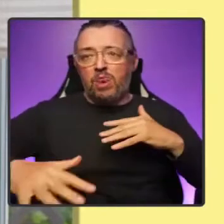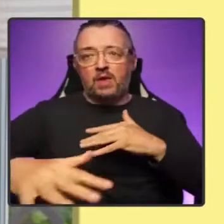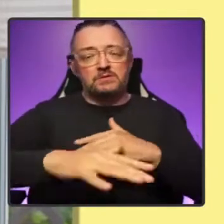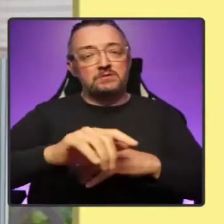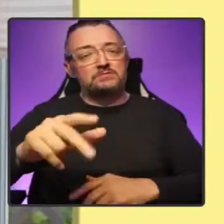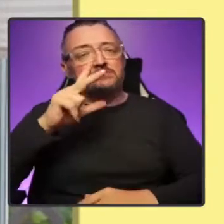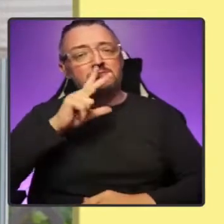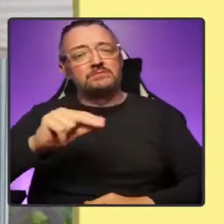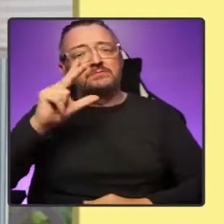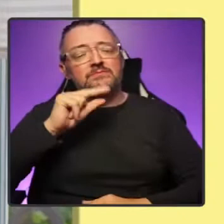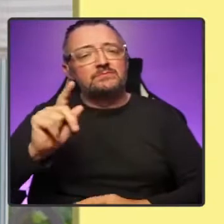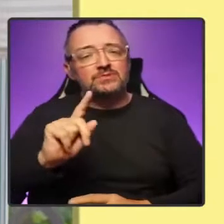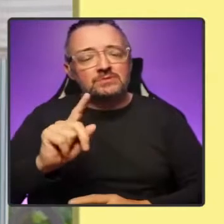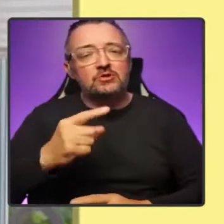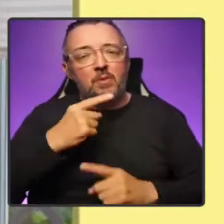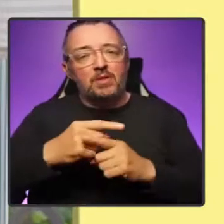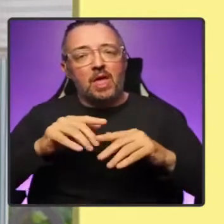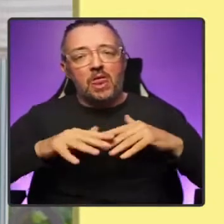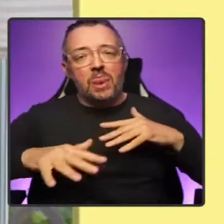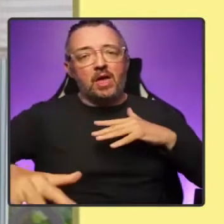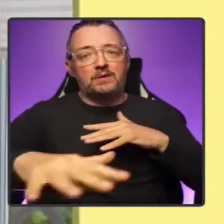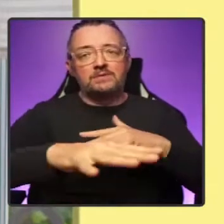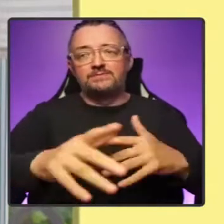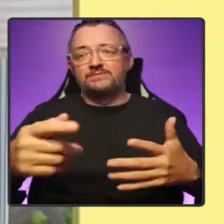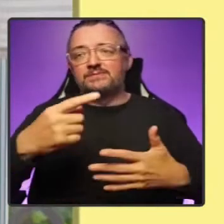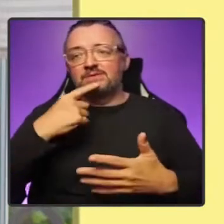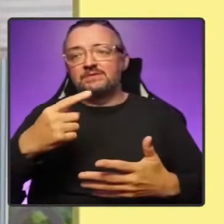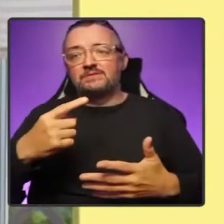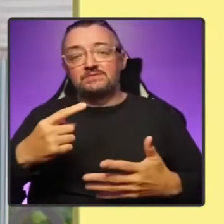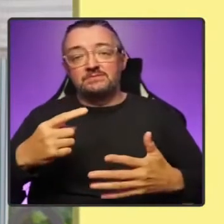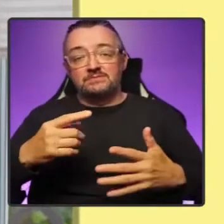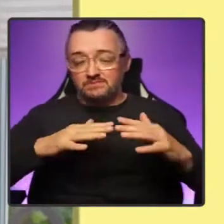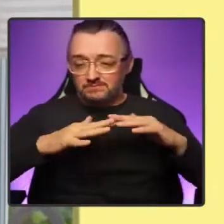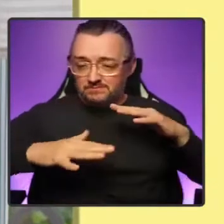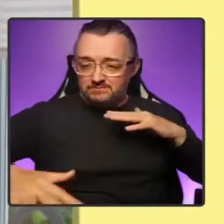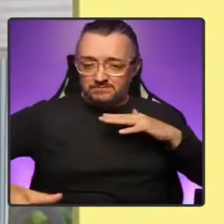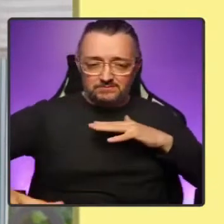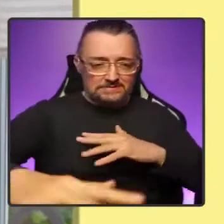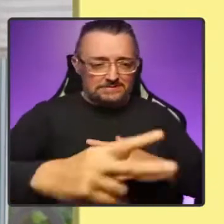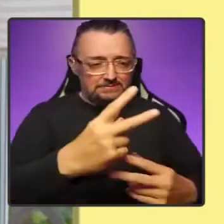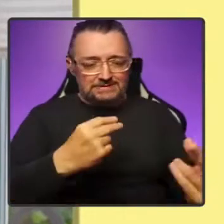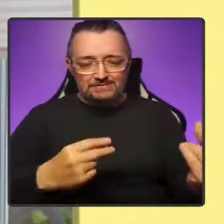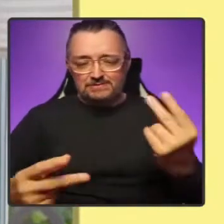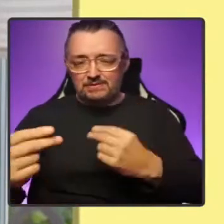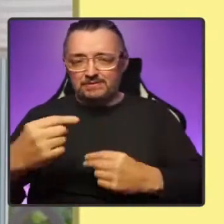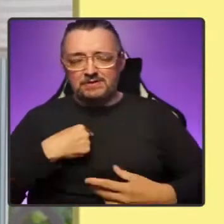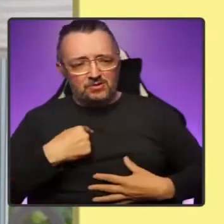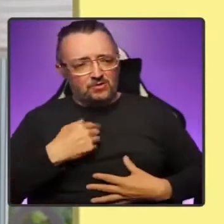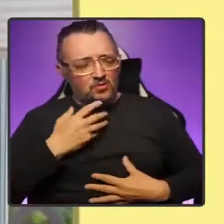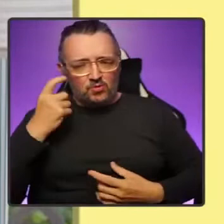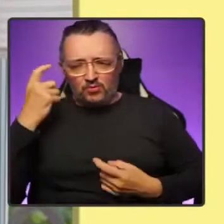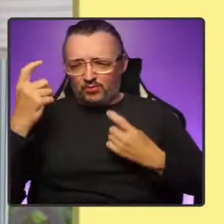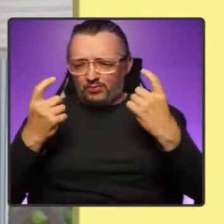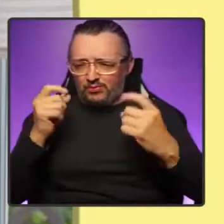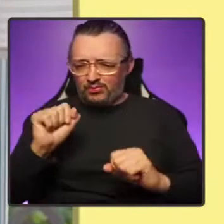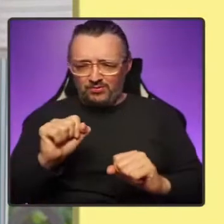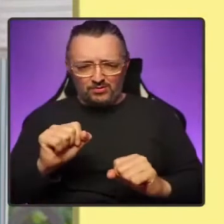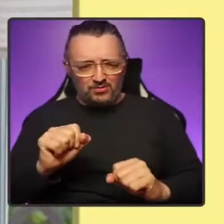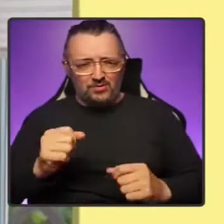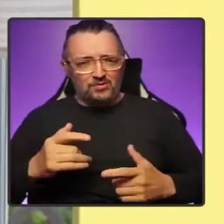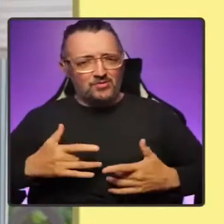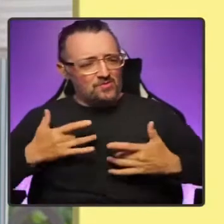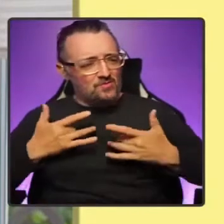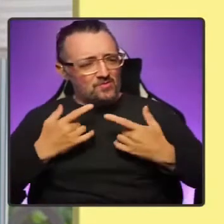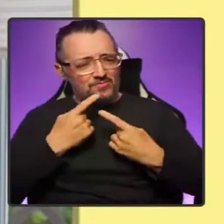around us. She says, if the land could speak, I'd wonder, what would it say? Something welcoming,